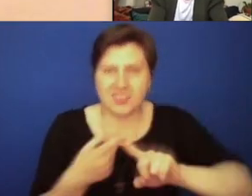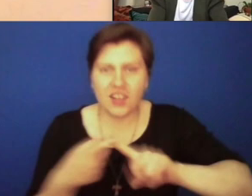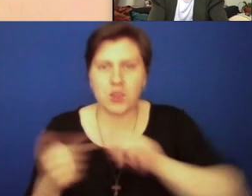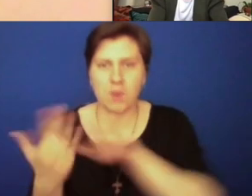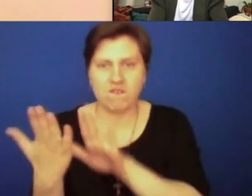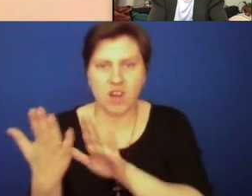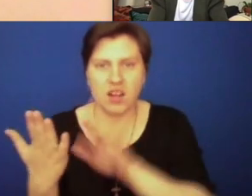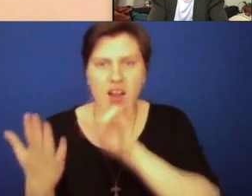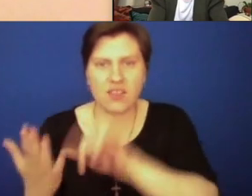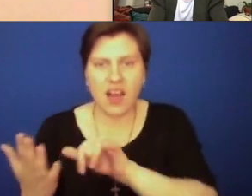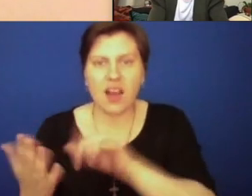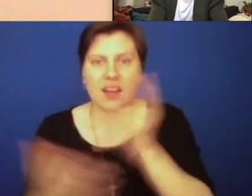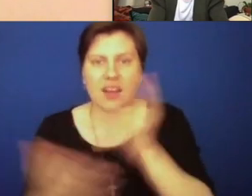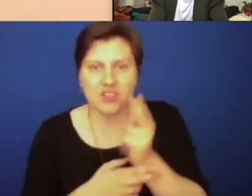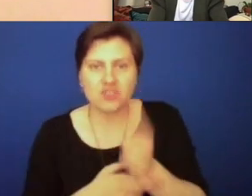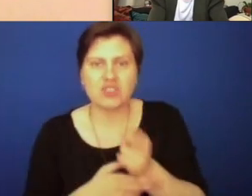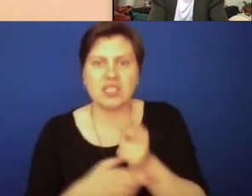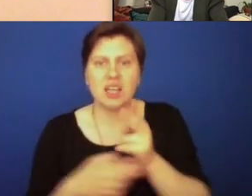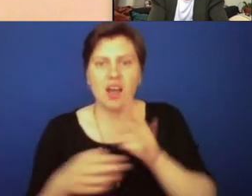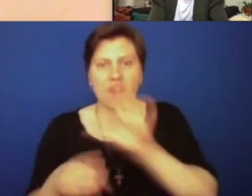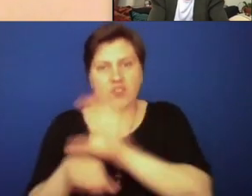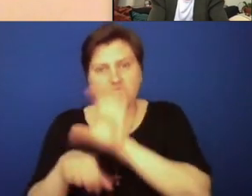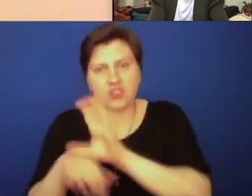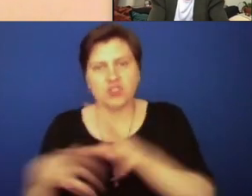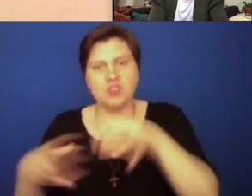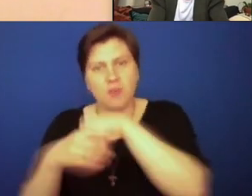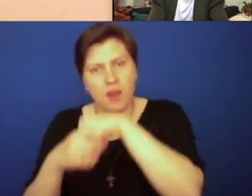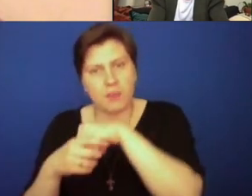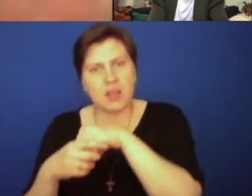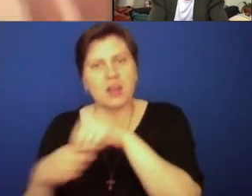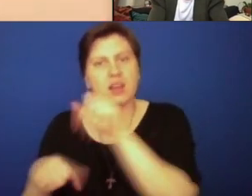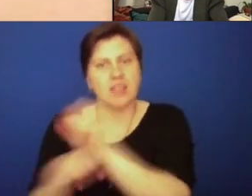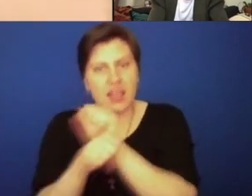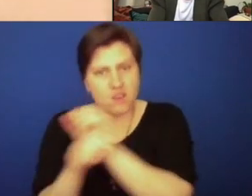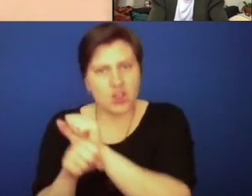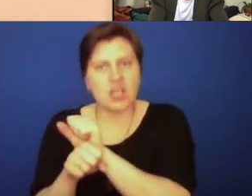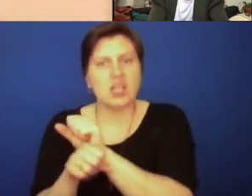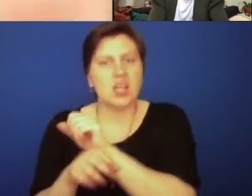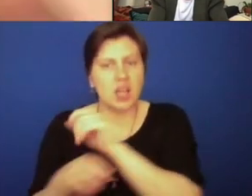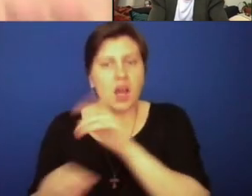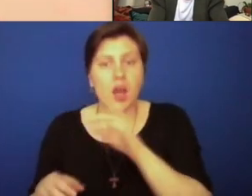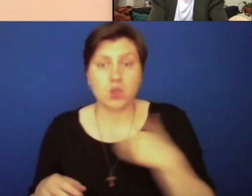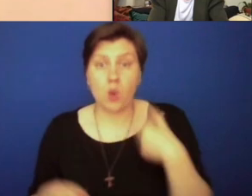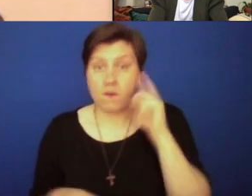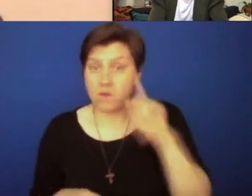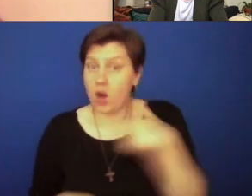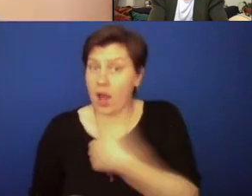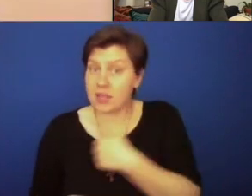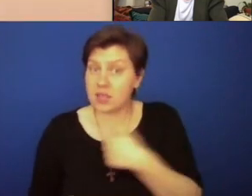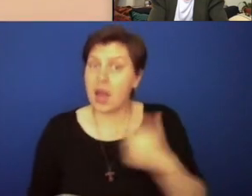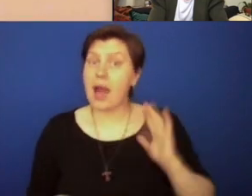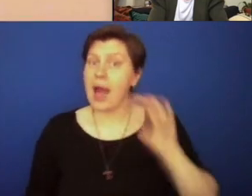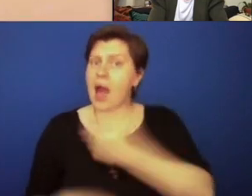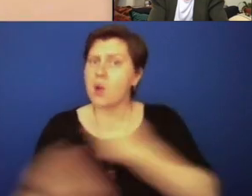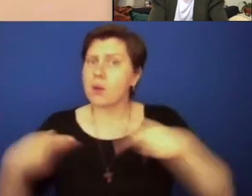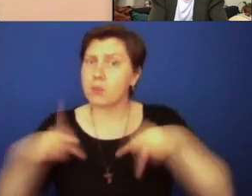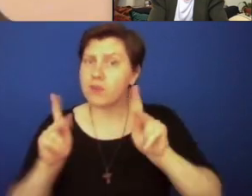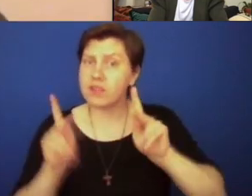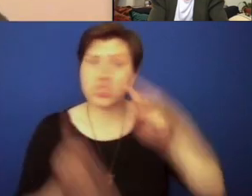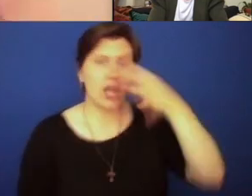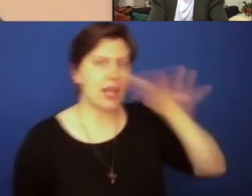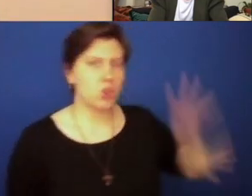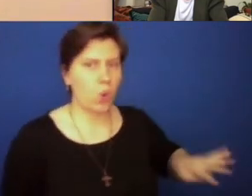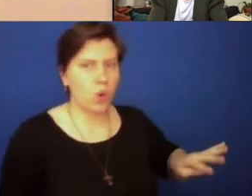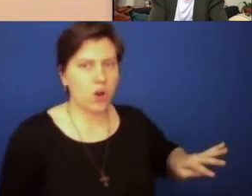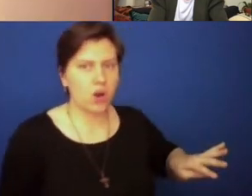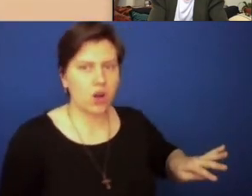largely unreconciled histories of slavery, segregation, and colonialism. So for us, it is a privilege to be able to ignore that history. It